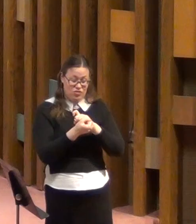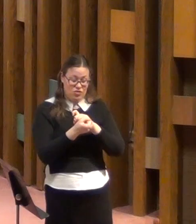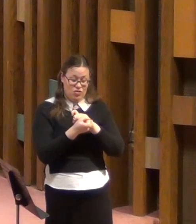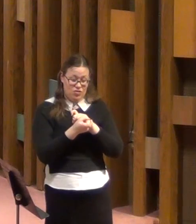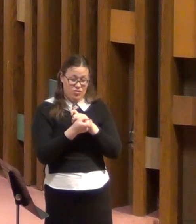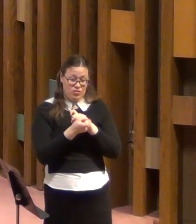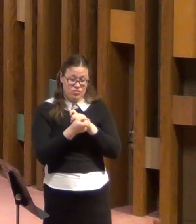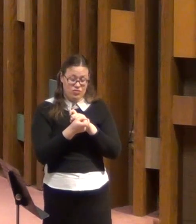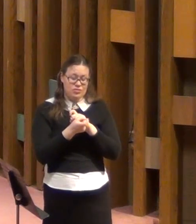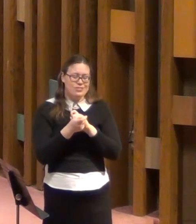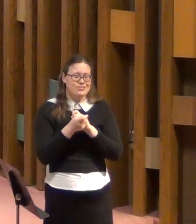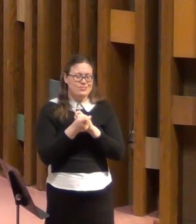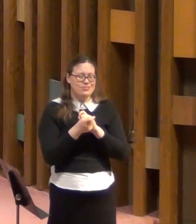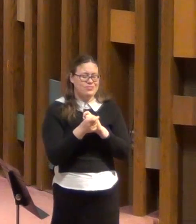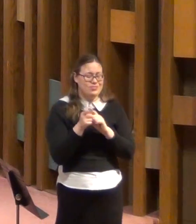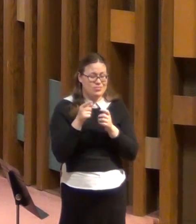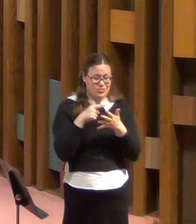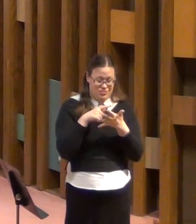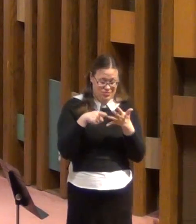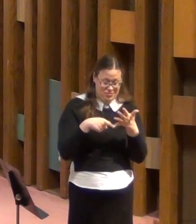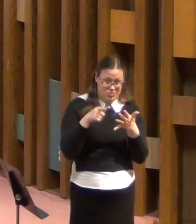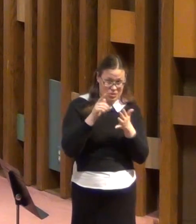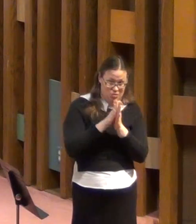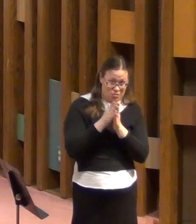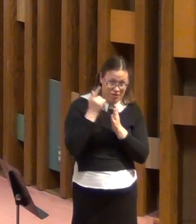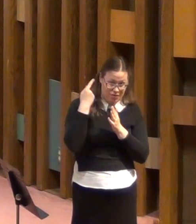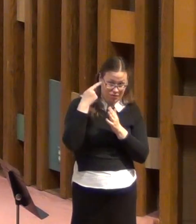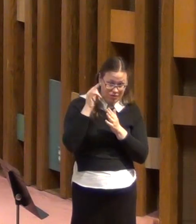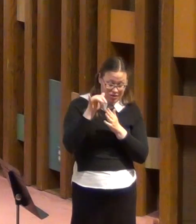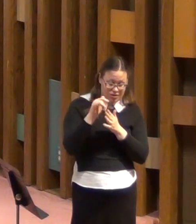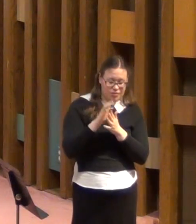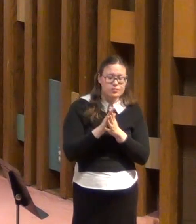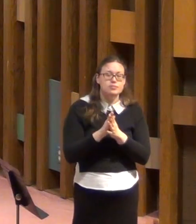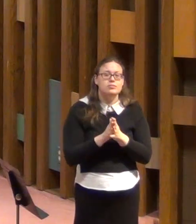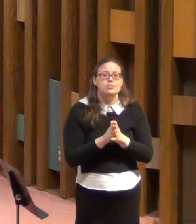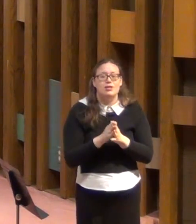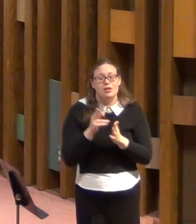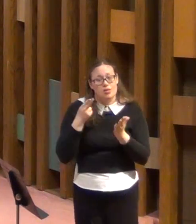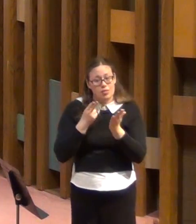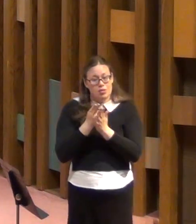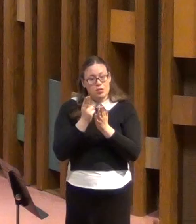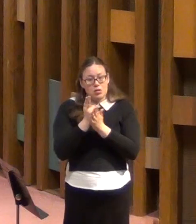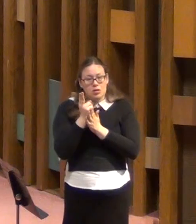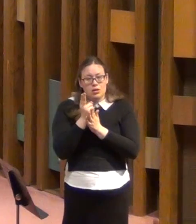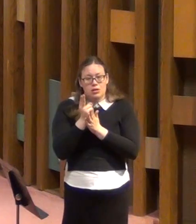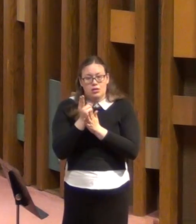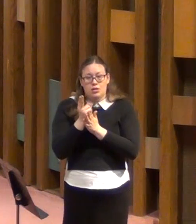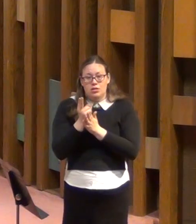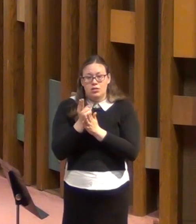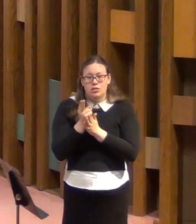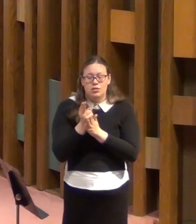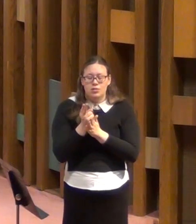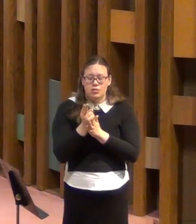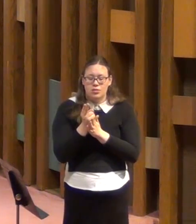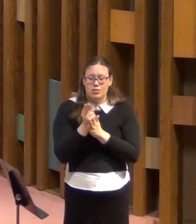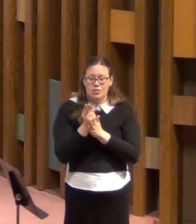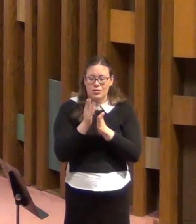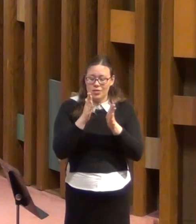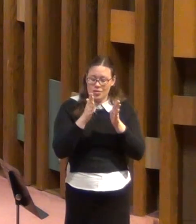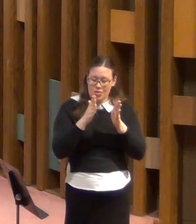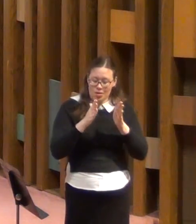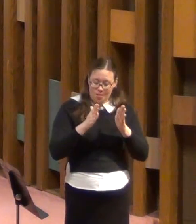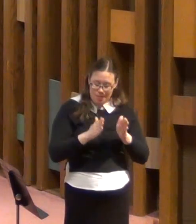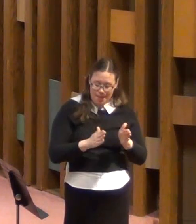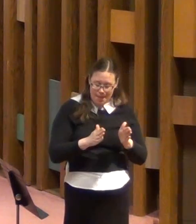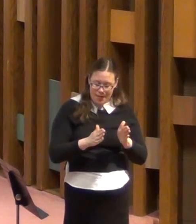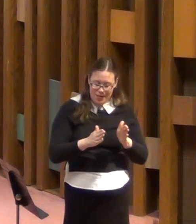Let's be honest. The person who stands most squarely in the